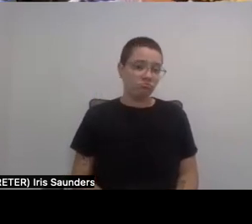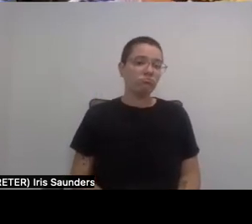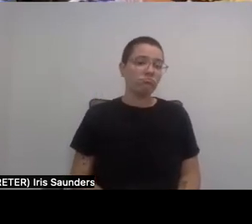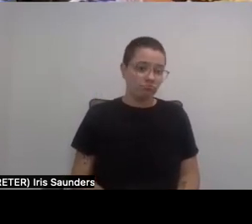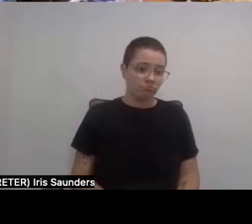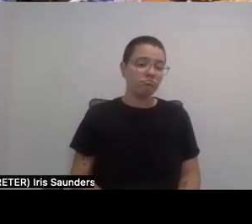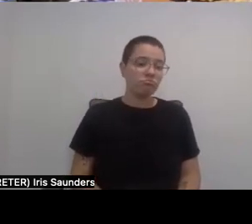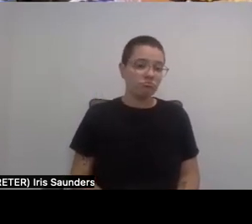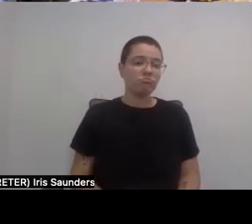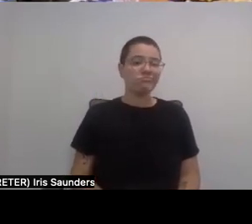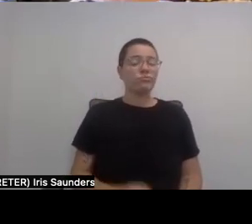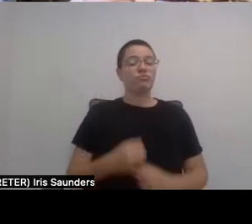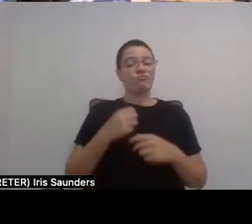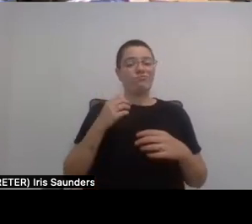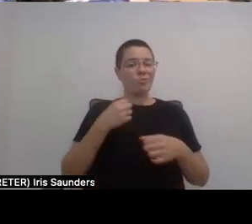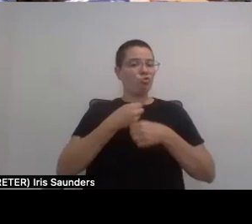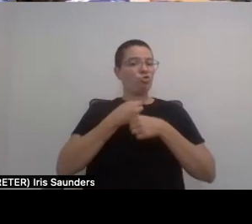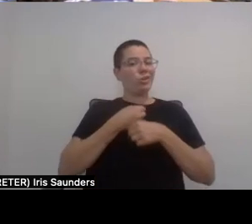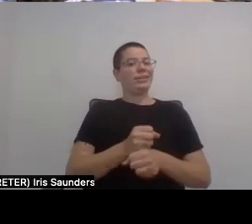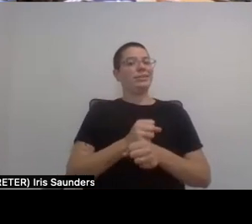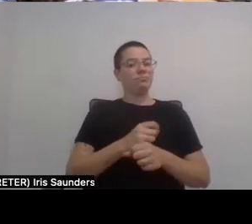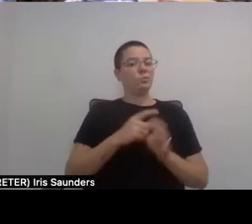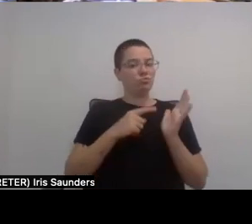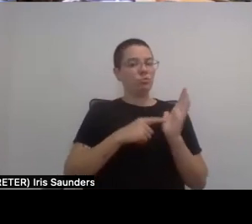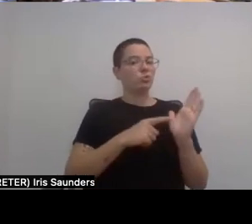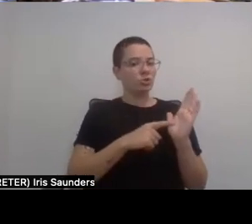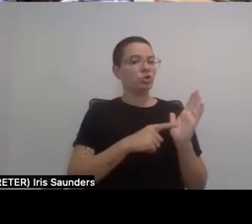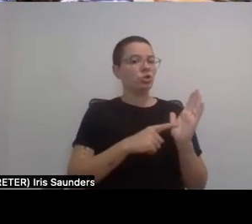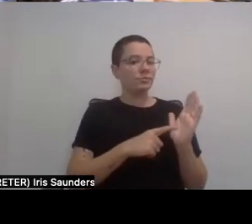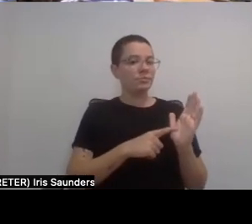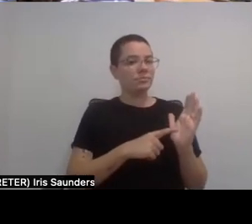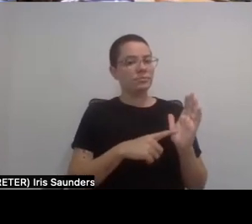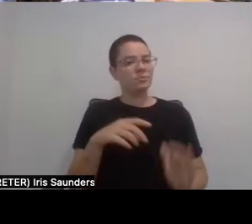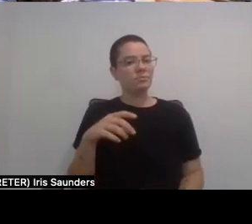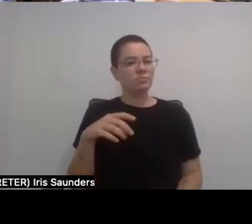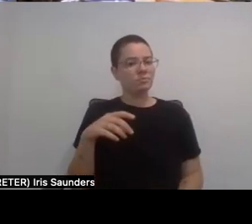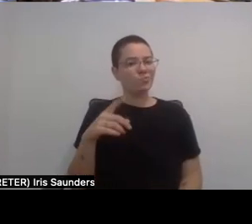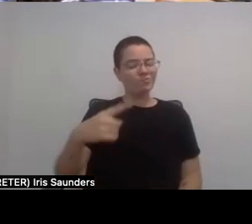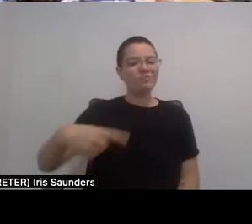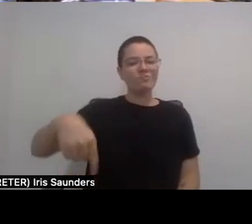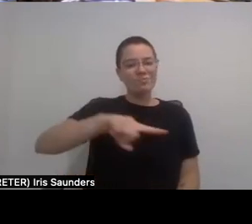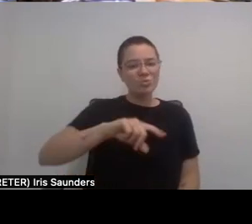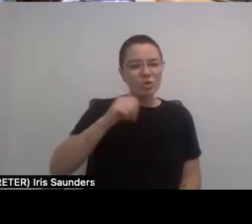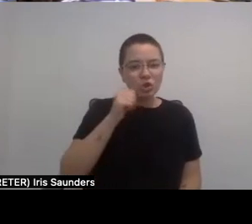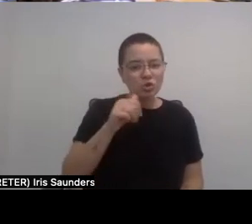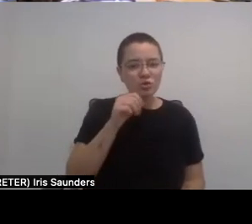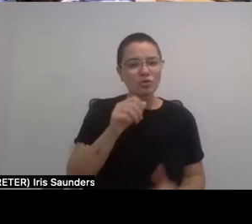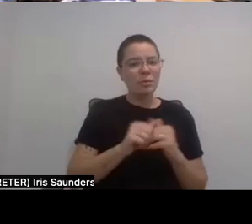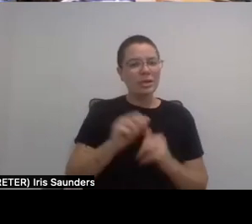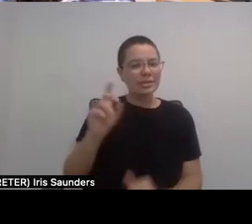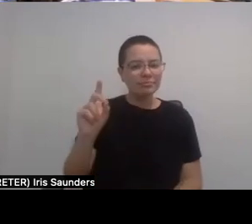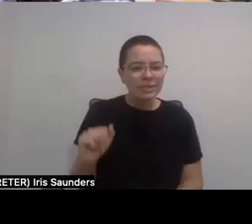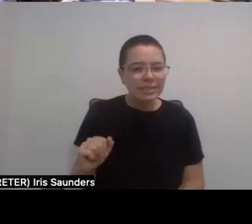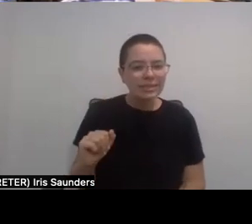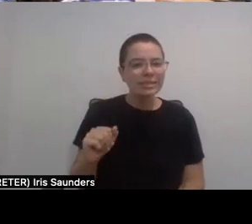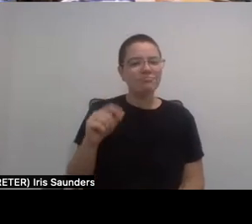the representation so that, you know, girls with disabilities and this